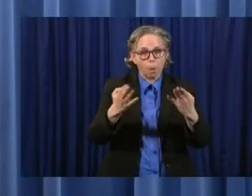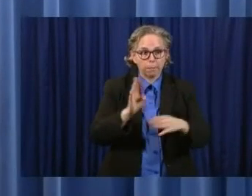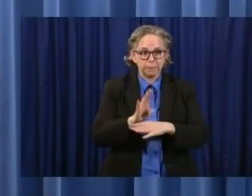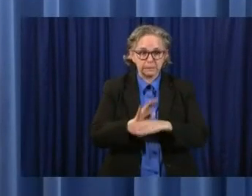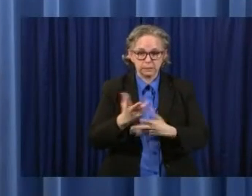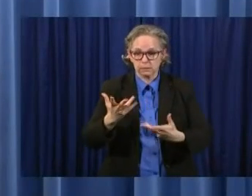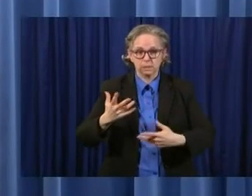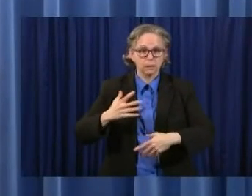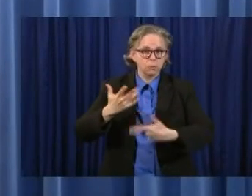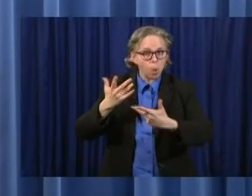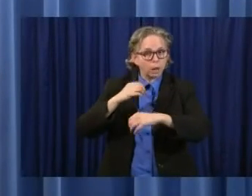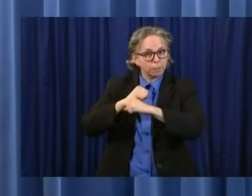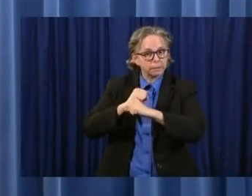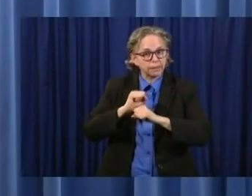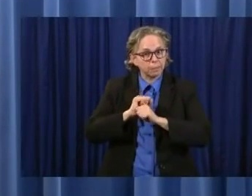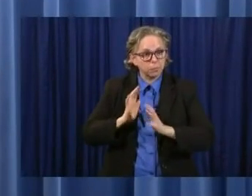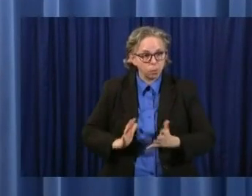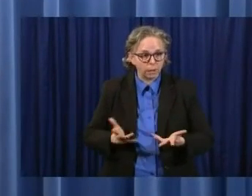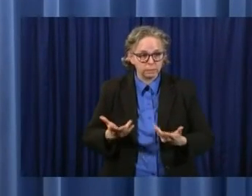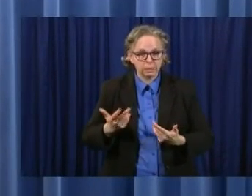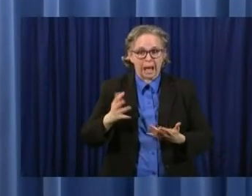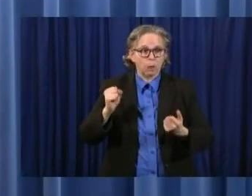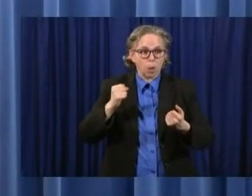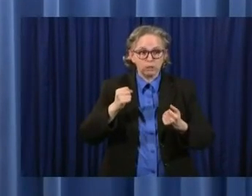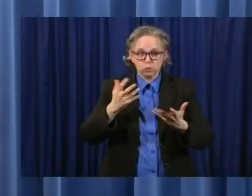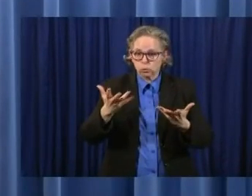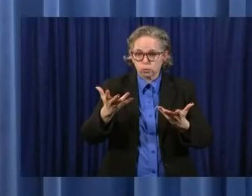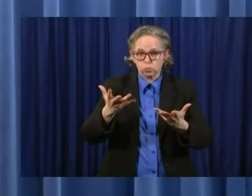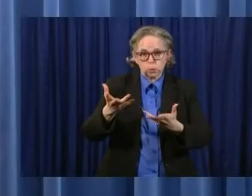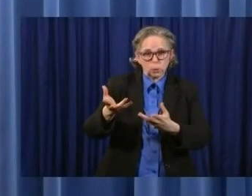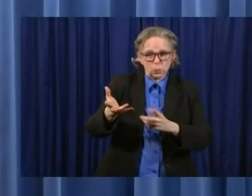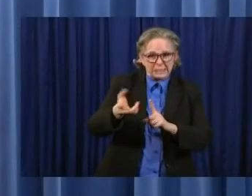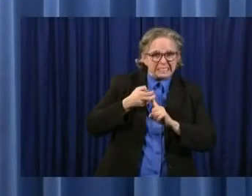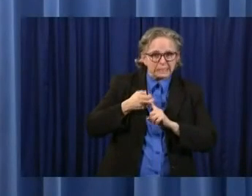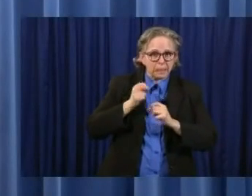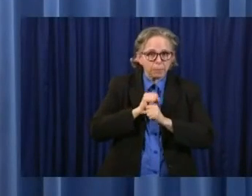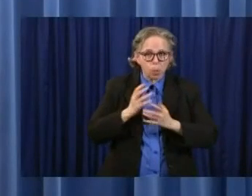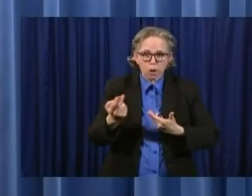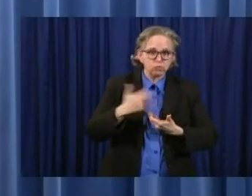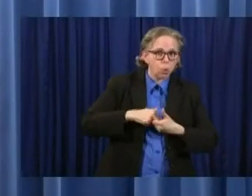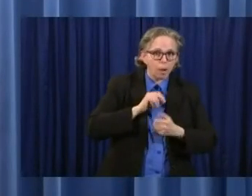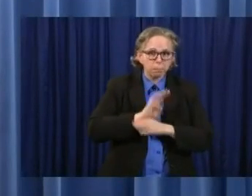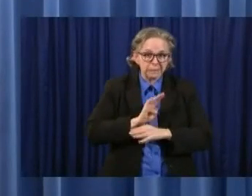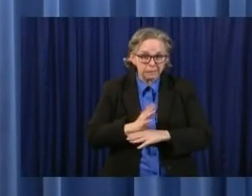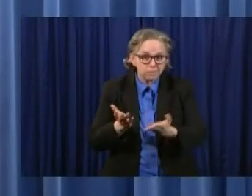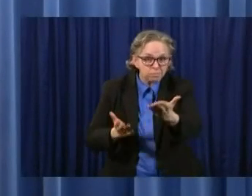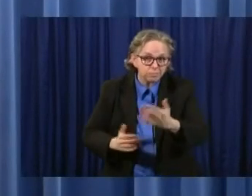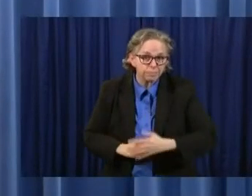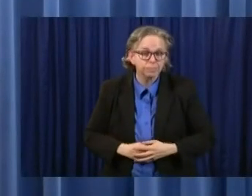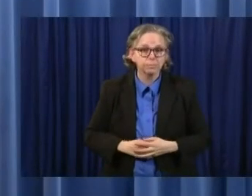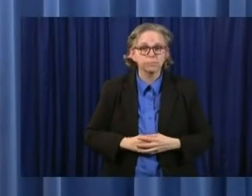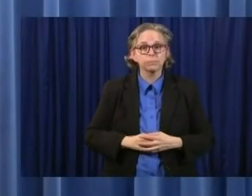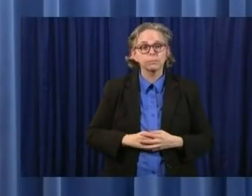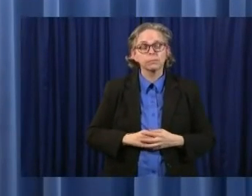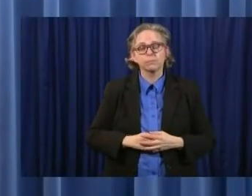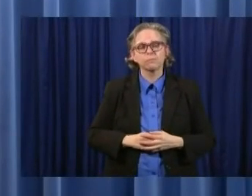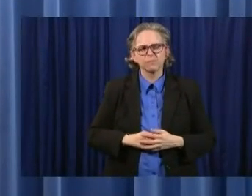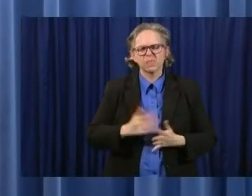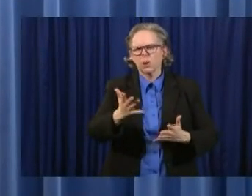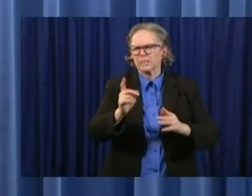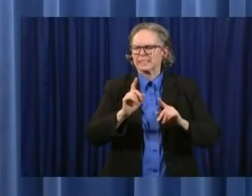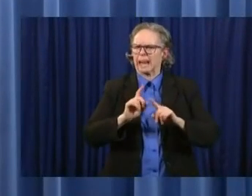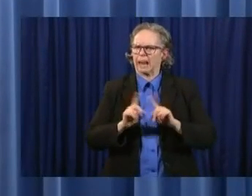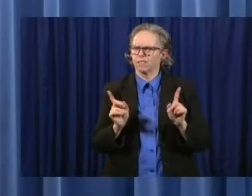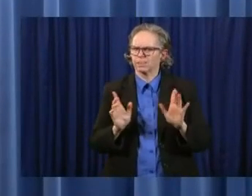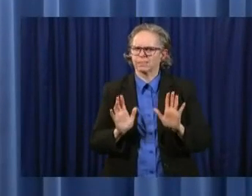employees. And what is different today, uh, and we've gone through different times and period. I'm, sure different companies had a hard time